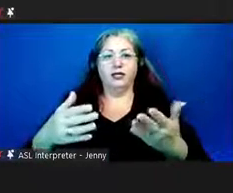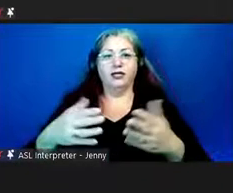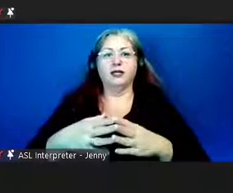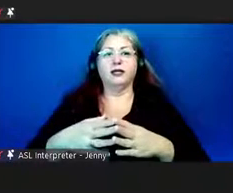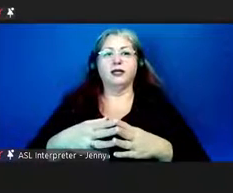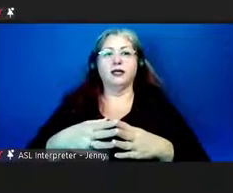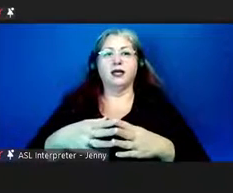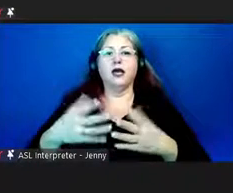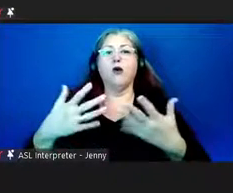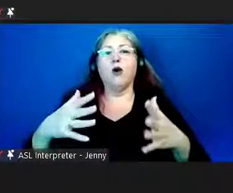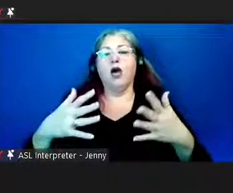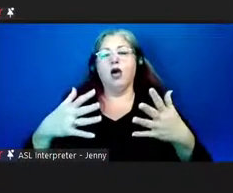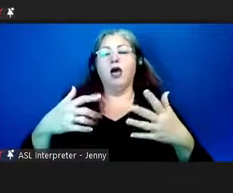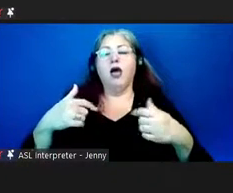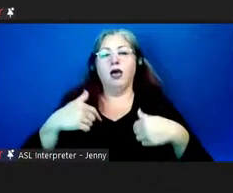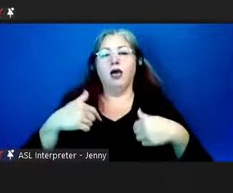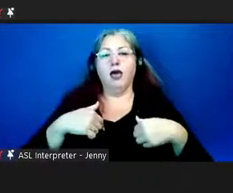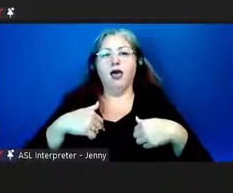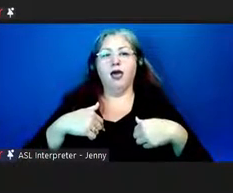given me a lot of